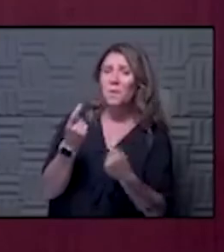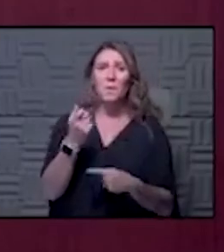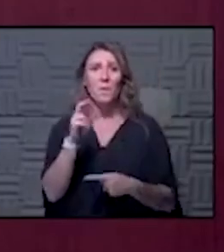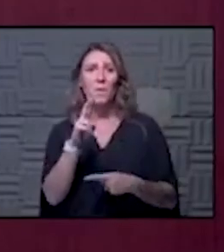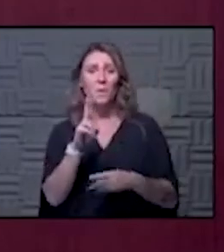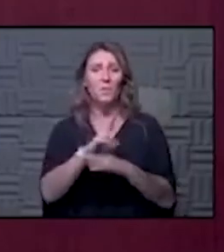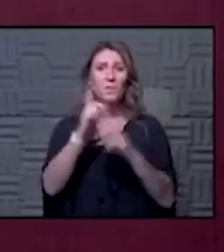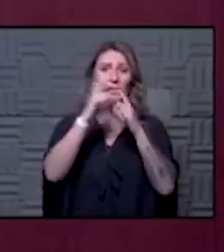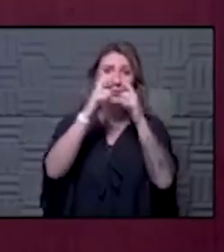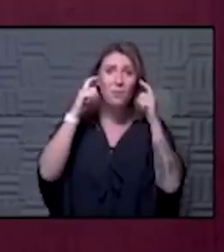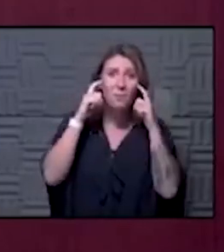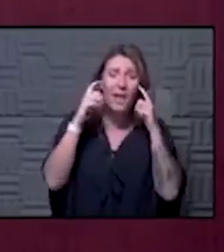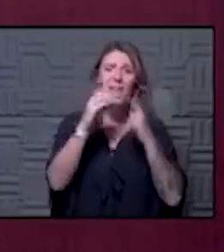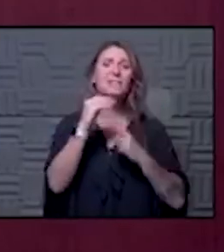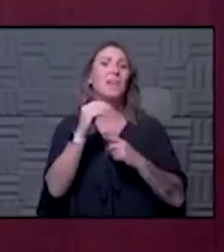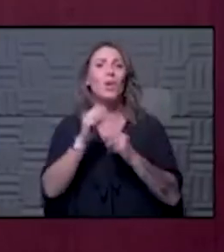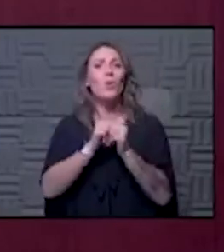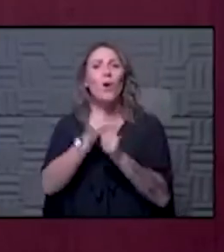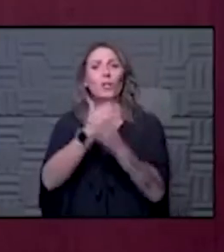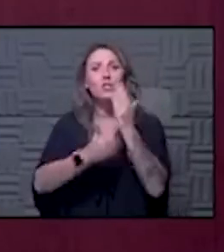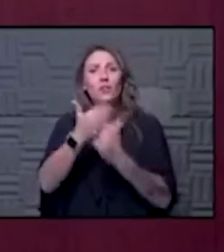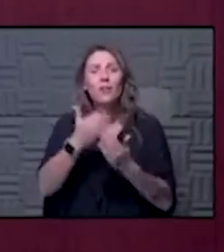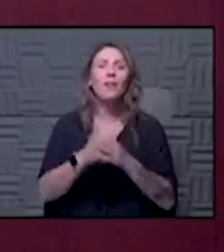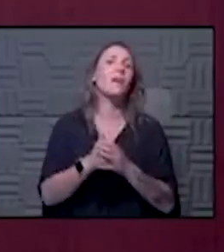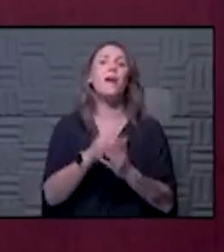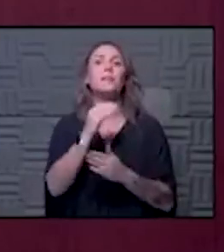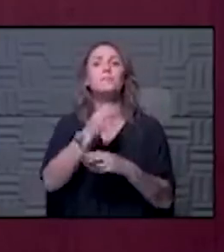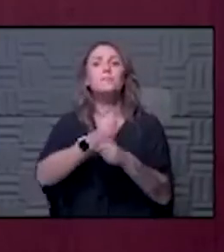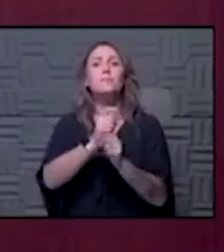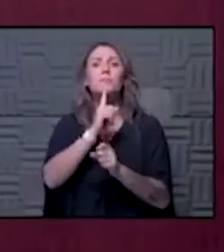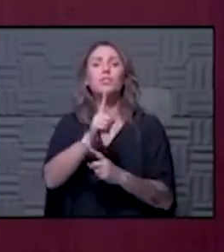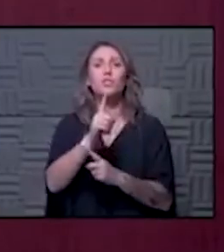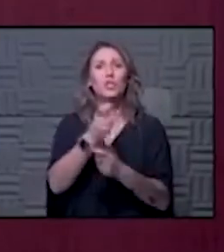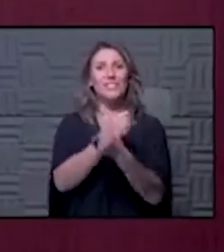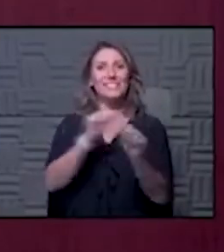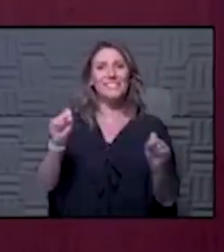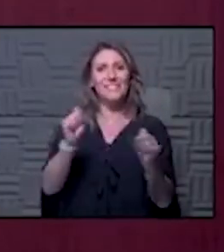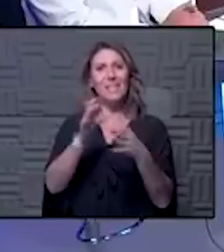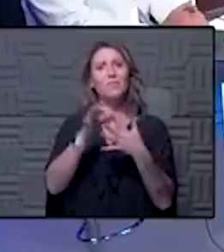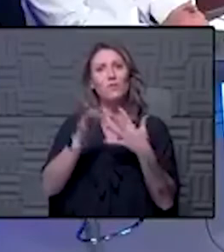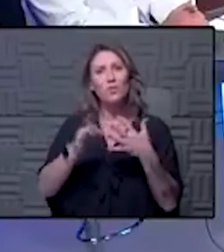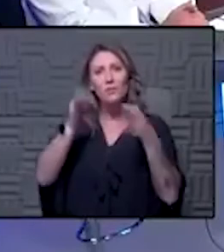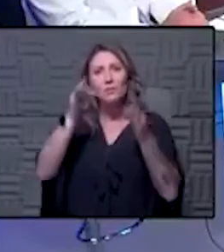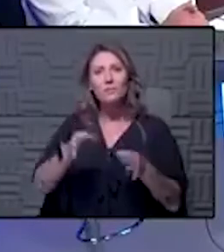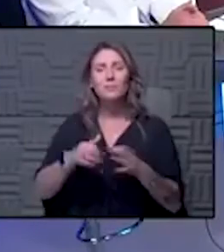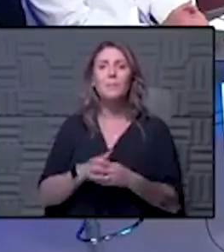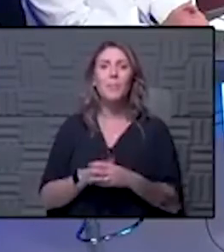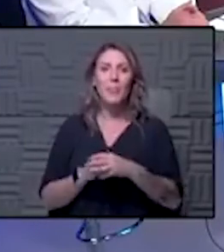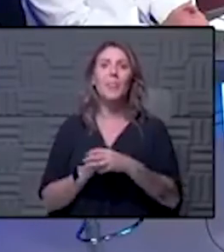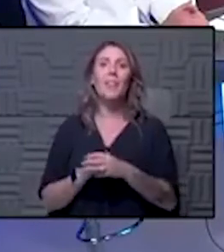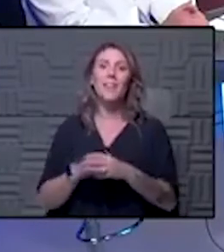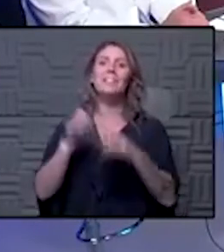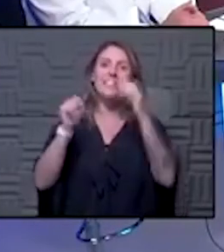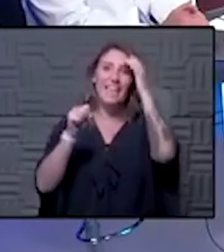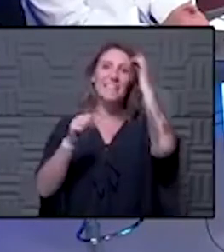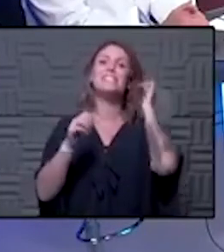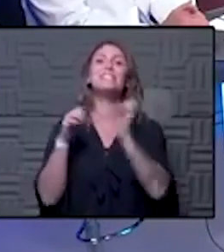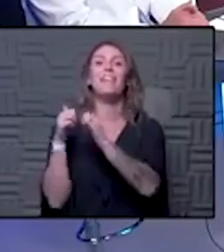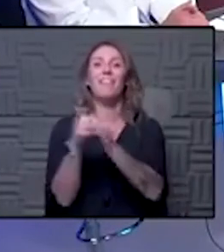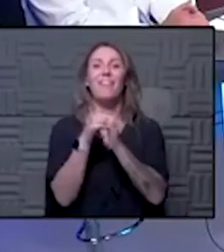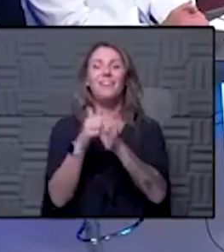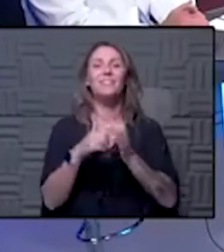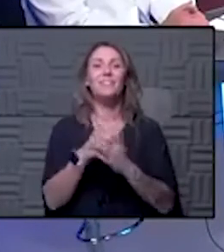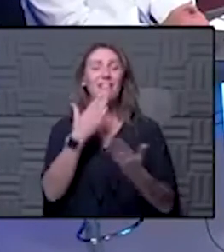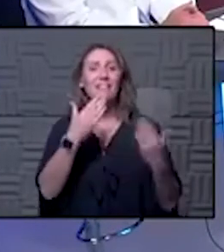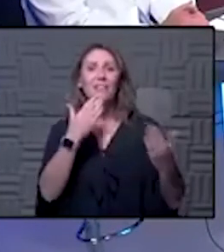putting on your mask and washing your hands and um being sure that you're making safe choices yeah so that's some of the elect and dr lowry thank you guys